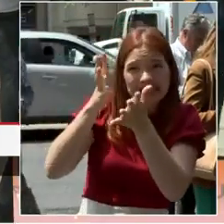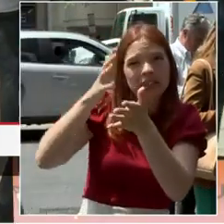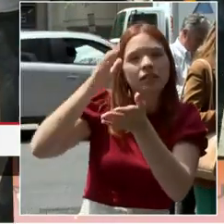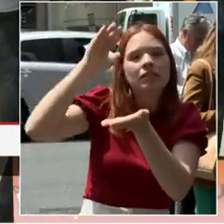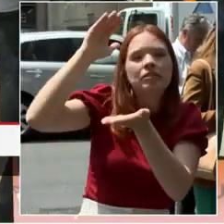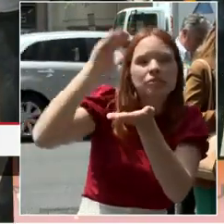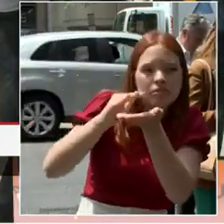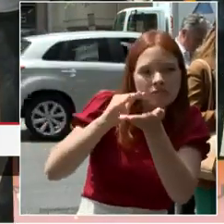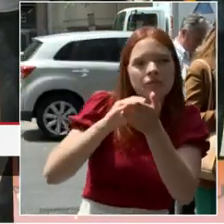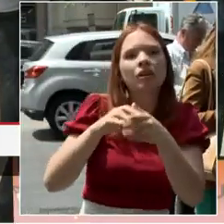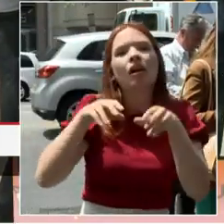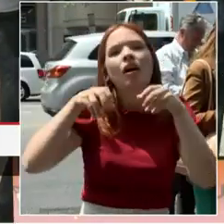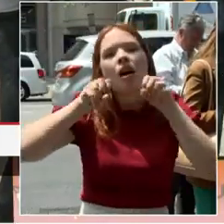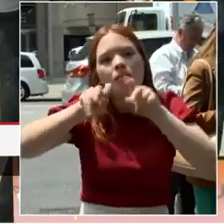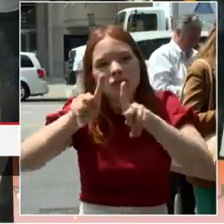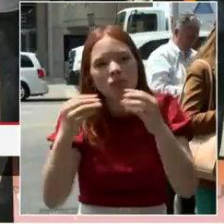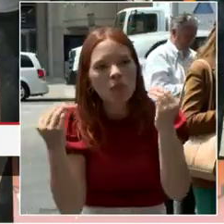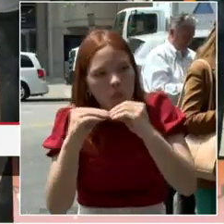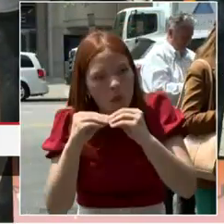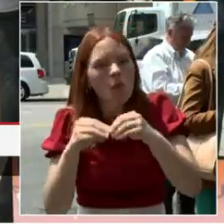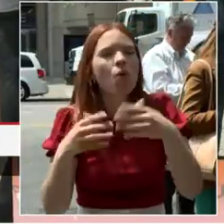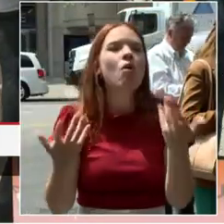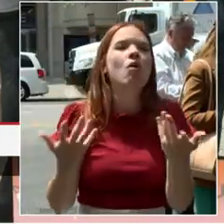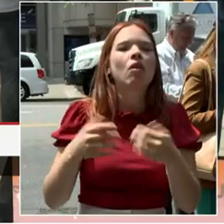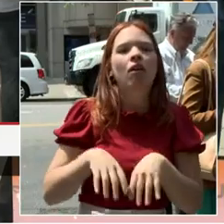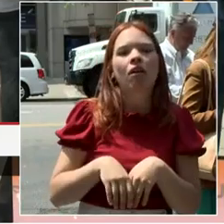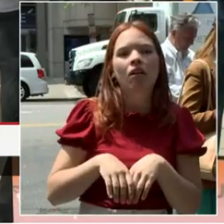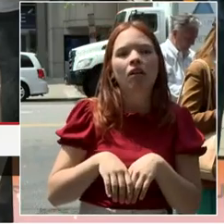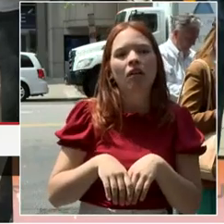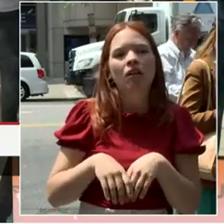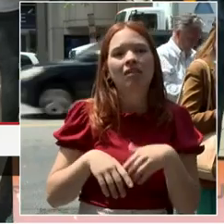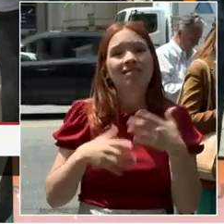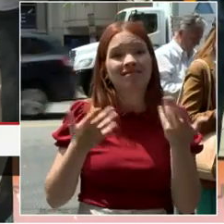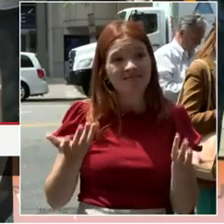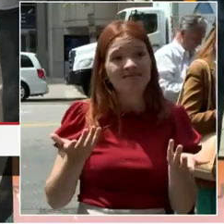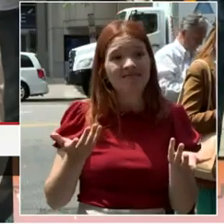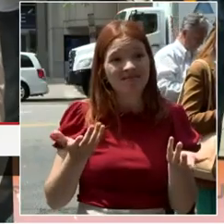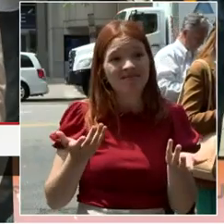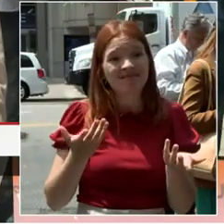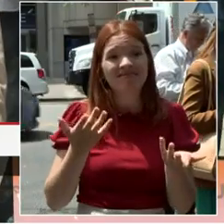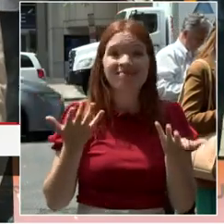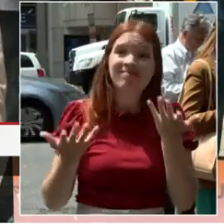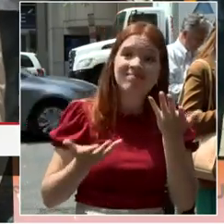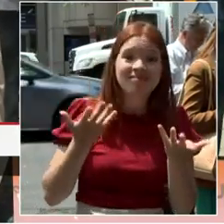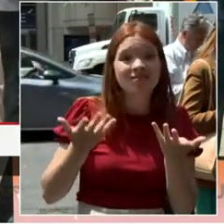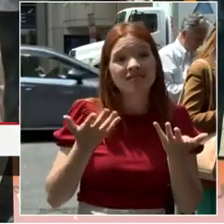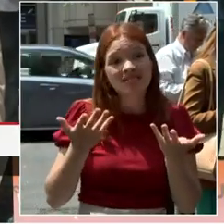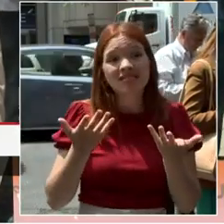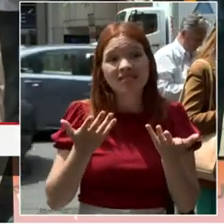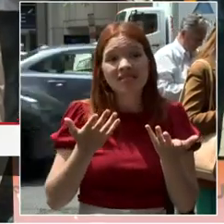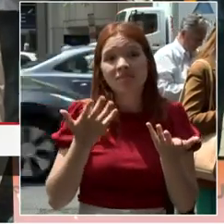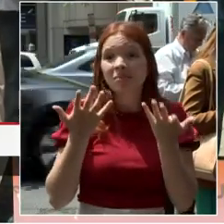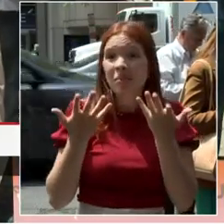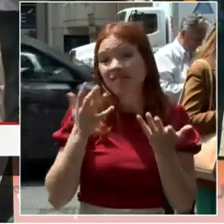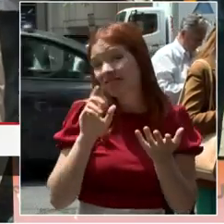would like us to also think about a very old law that makes our buildings a certain height.